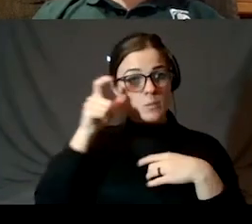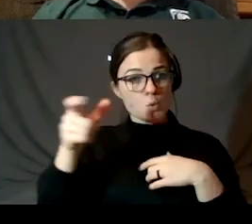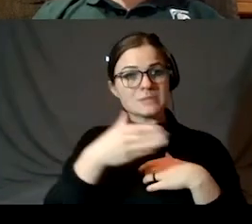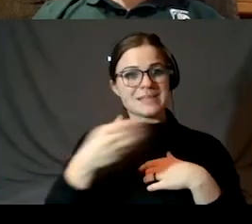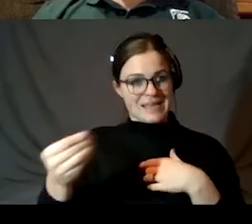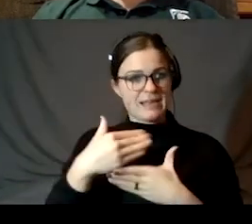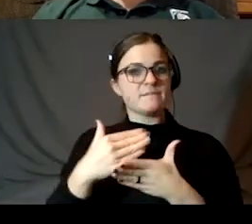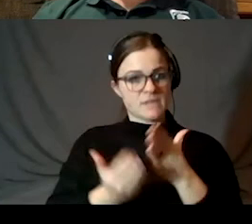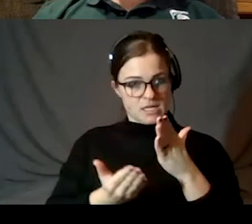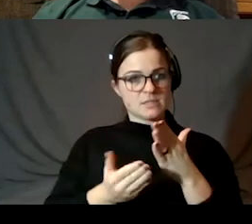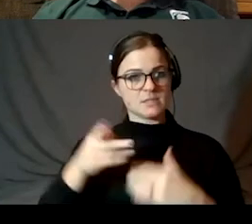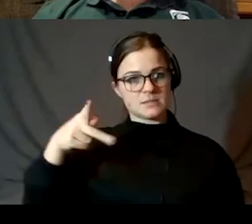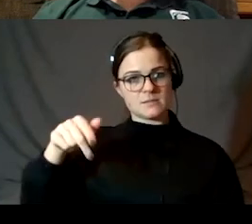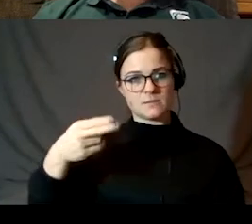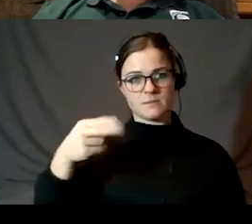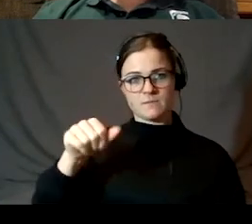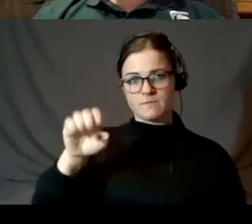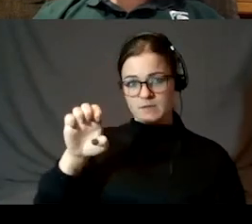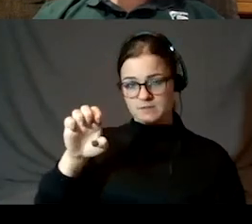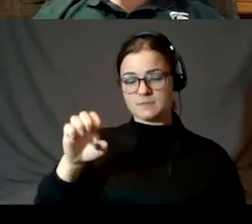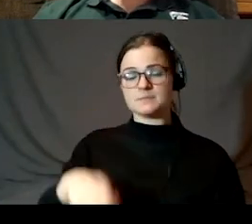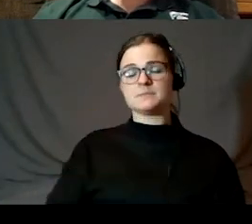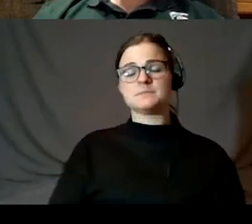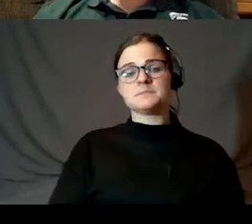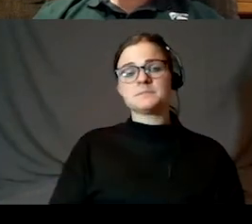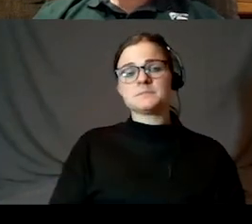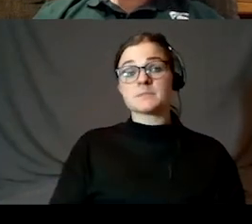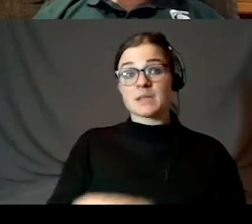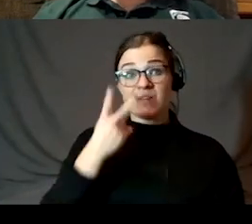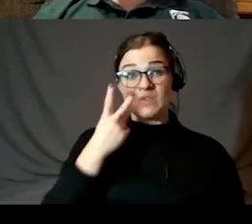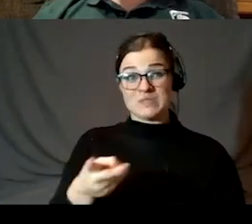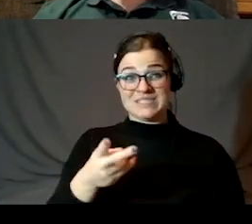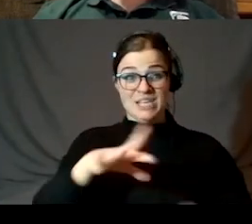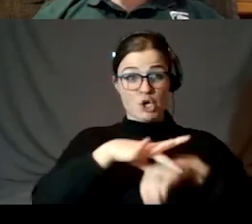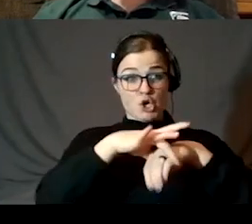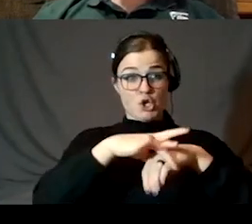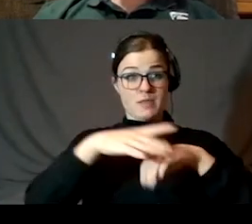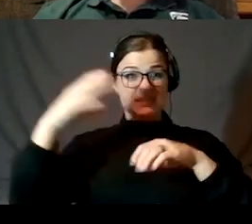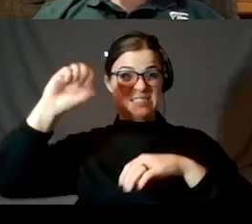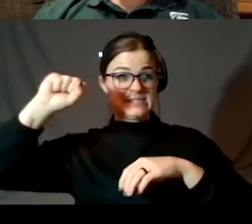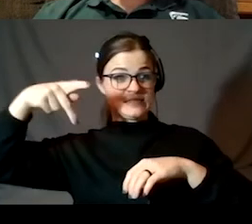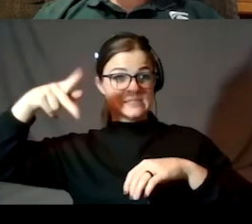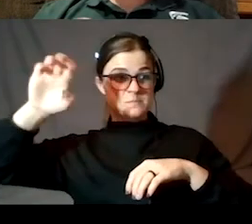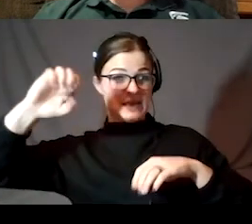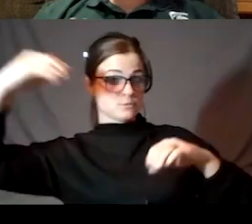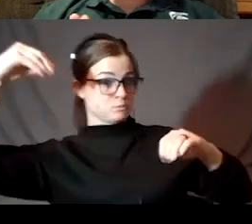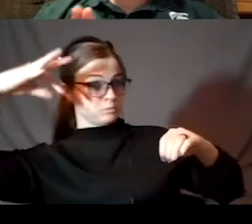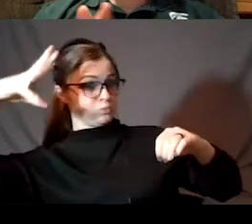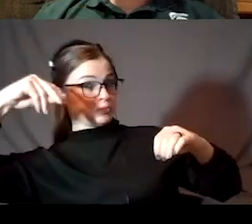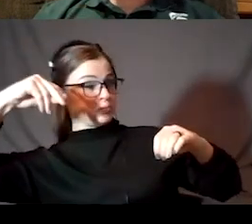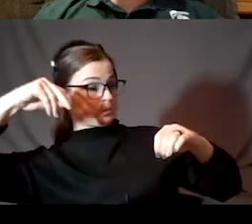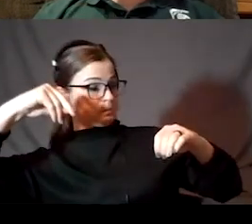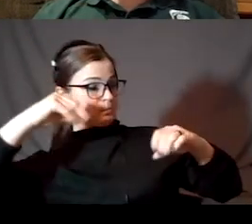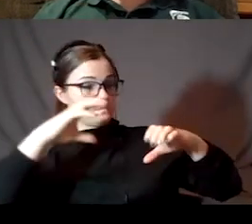if you look at a picture of the Earth from space, especially like a picture of the Earth from one of the Apollo